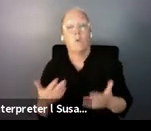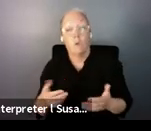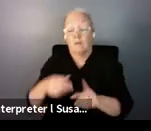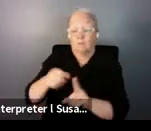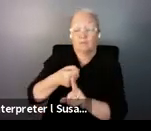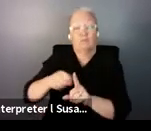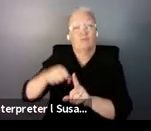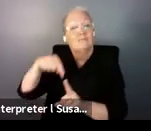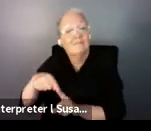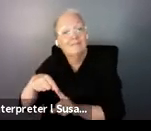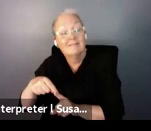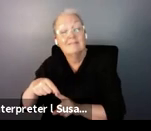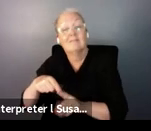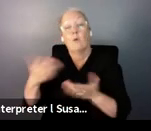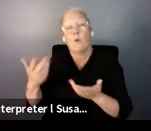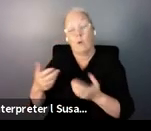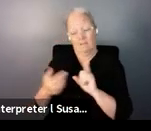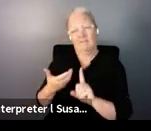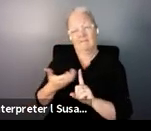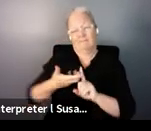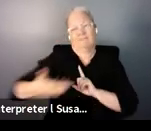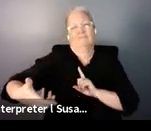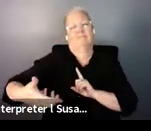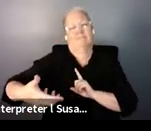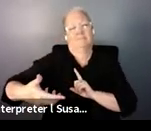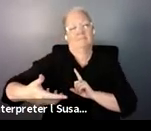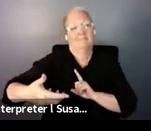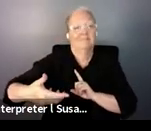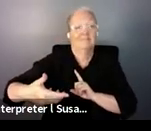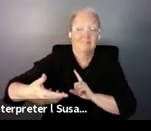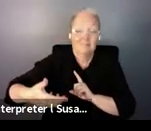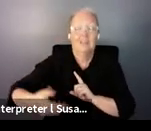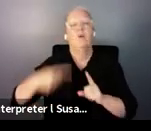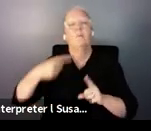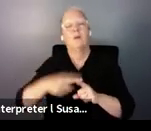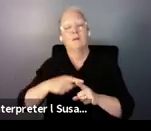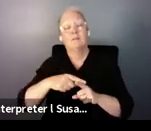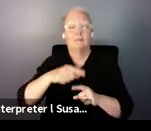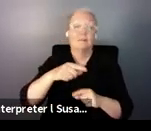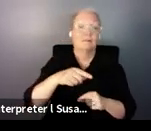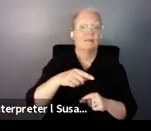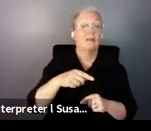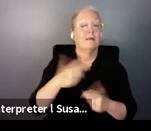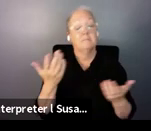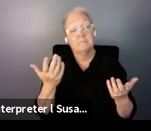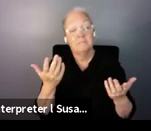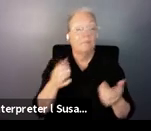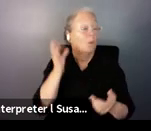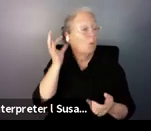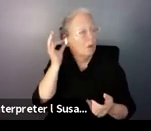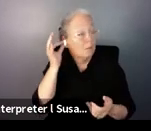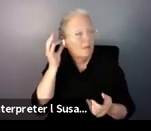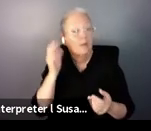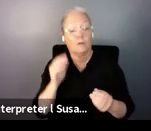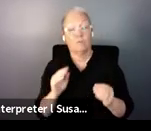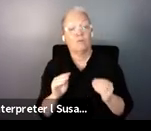segregation. And as we will see, a strong issue in terms of gender equality, since women and girls are the primary support person